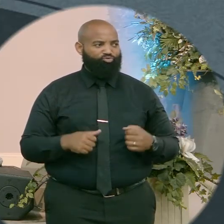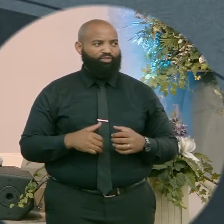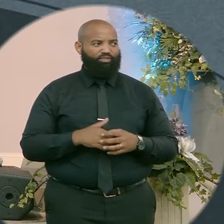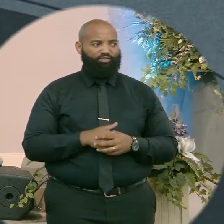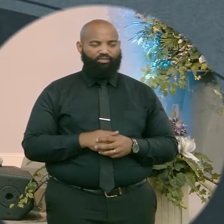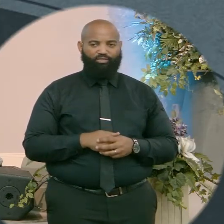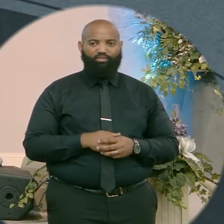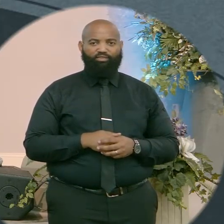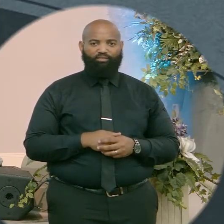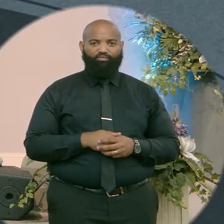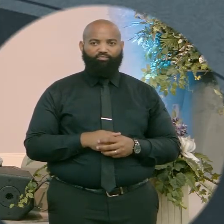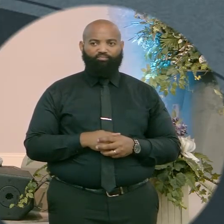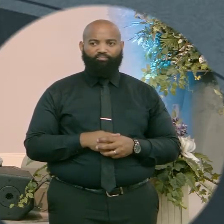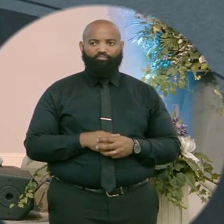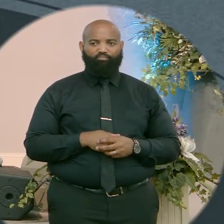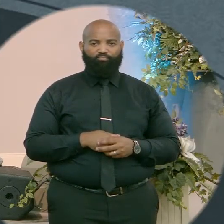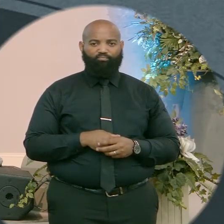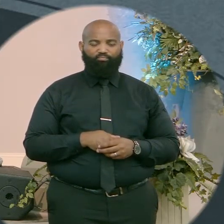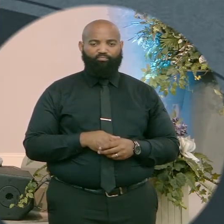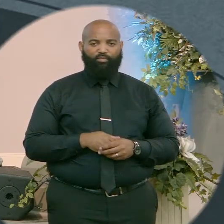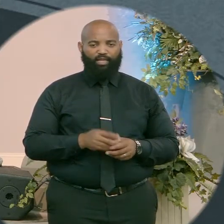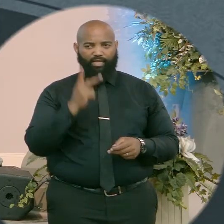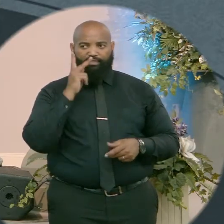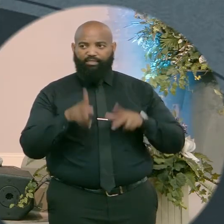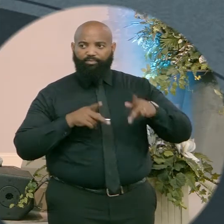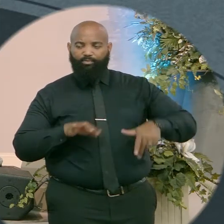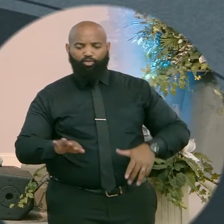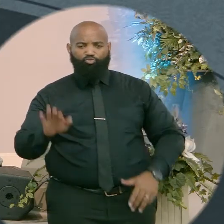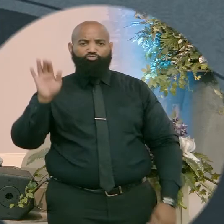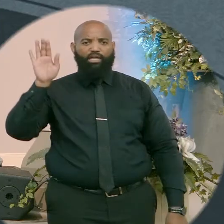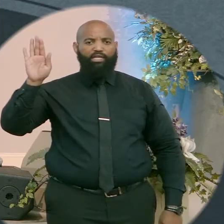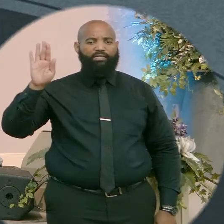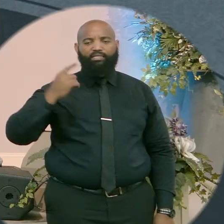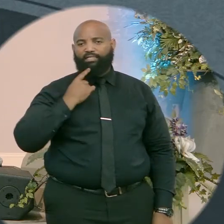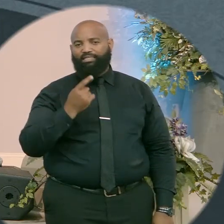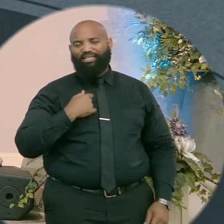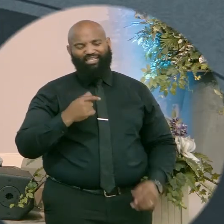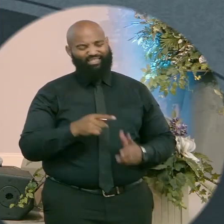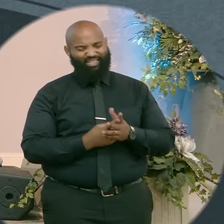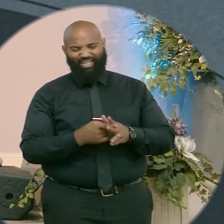include you in our closing prayer. I those hands going up. Hallelujah.